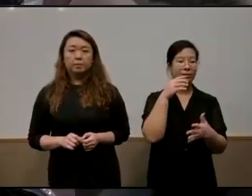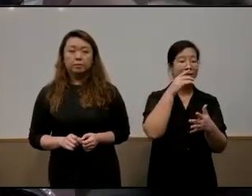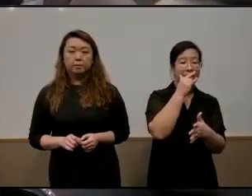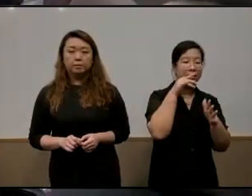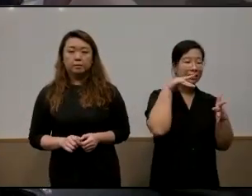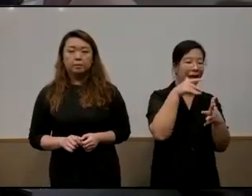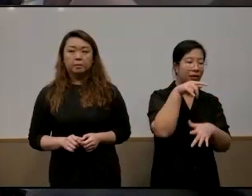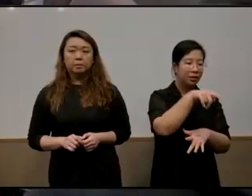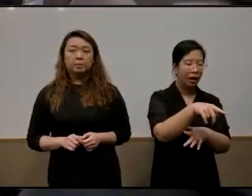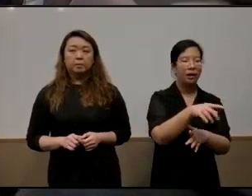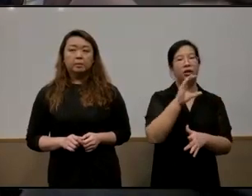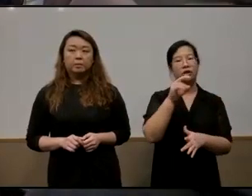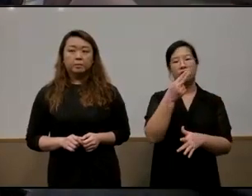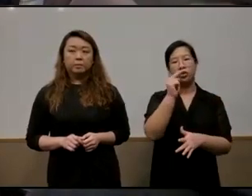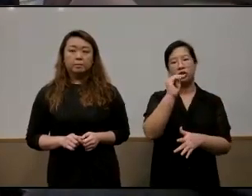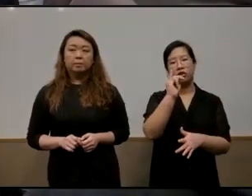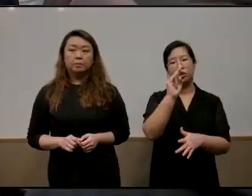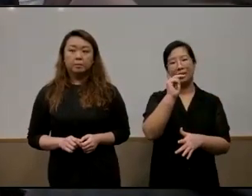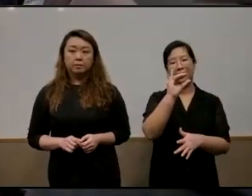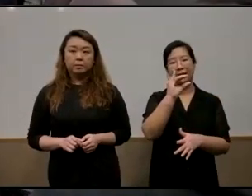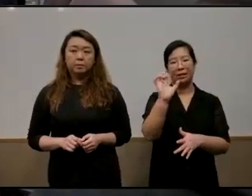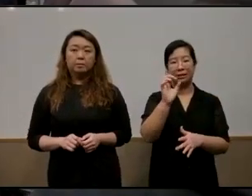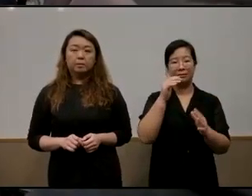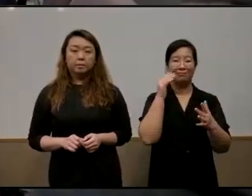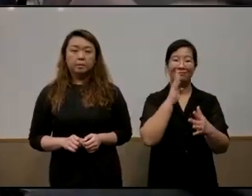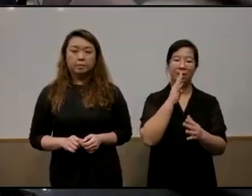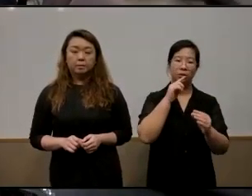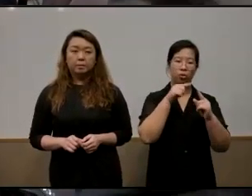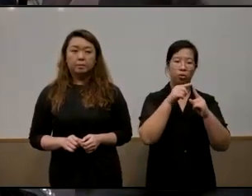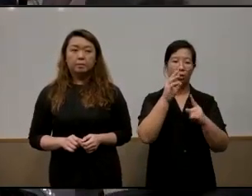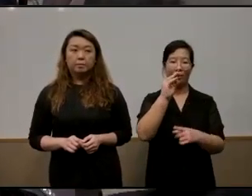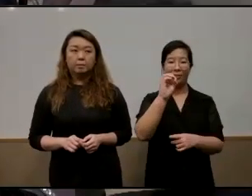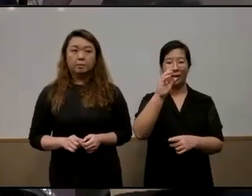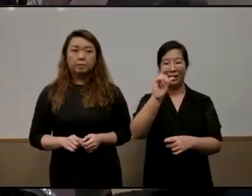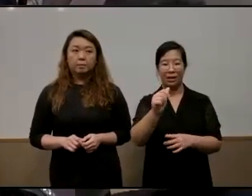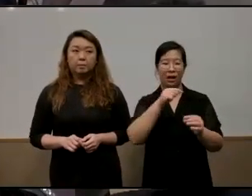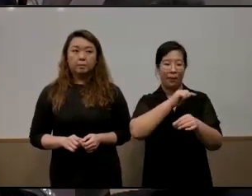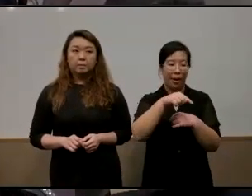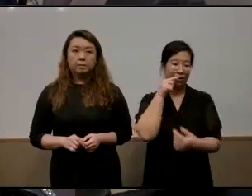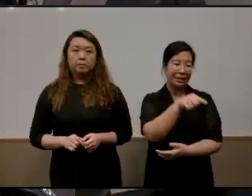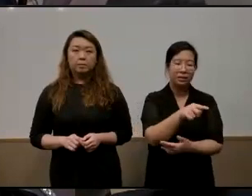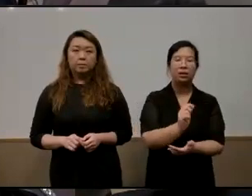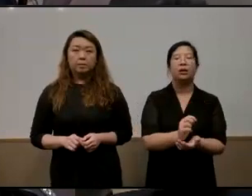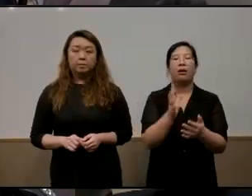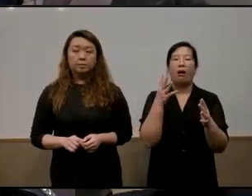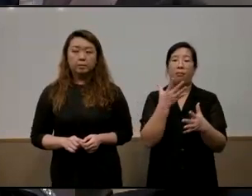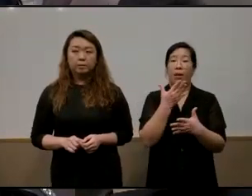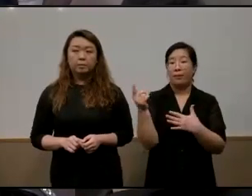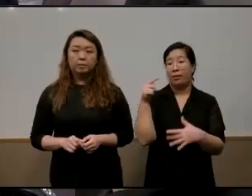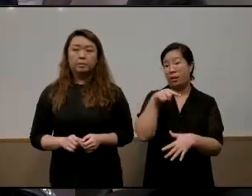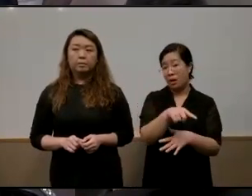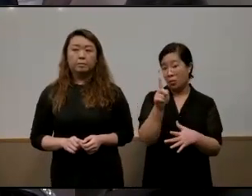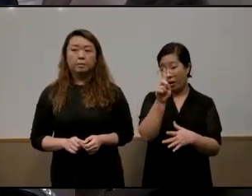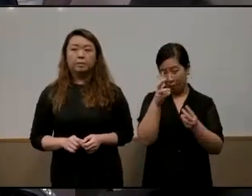uh chini has actually spoken quite a fair bit to the media about this and i think this could be you know a way of helping